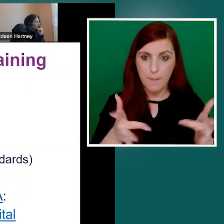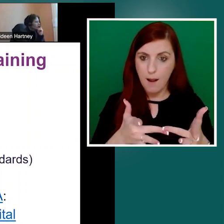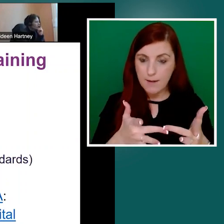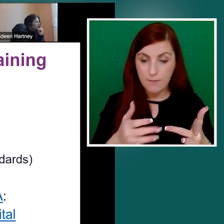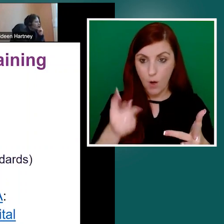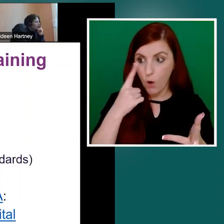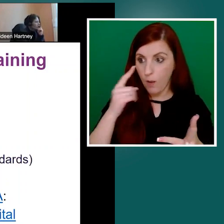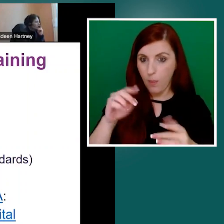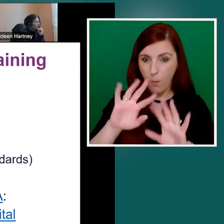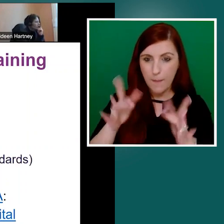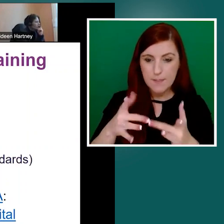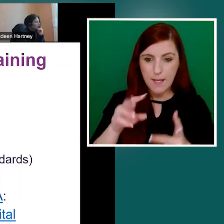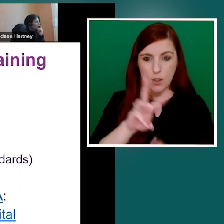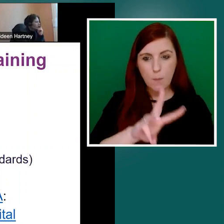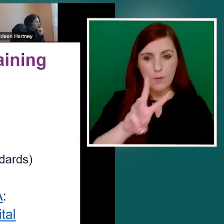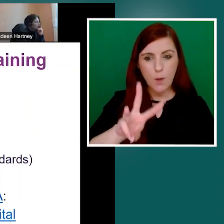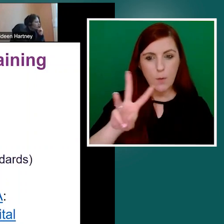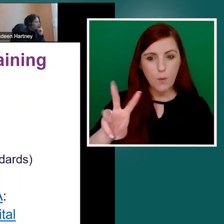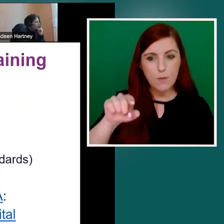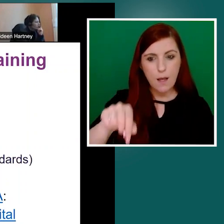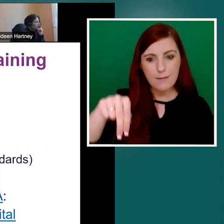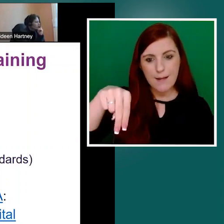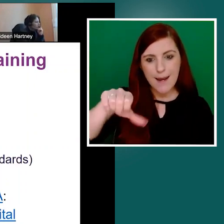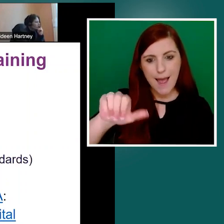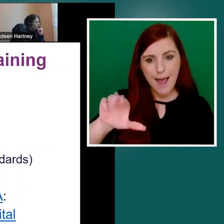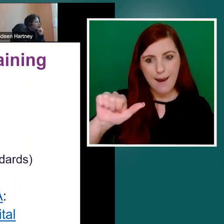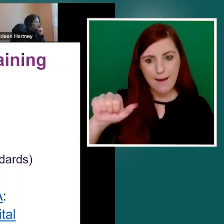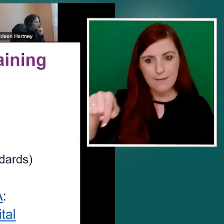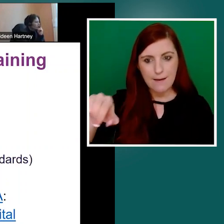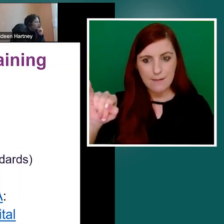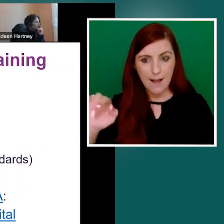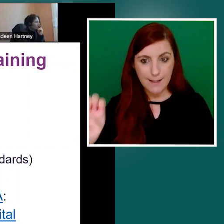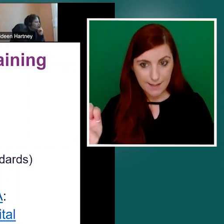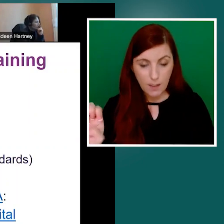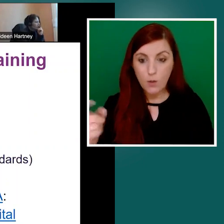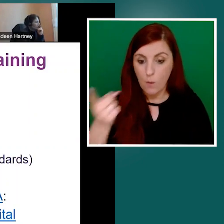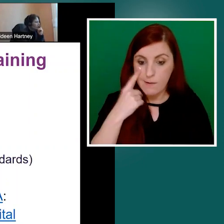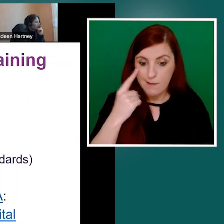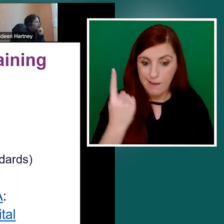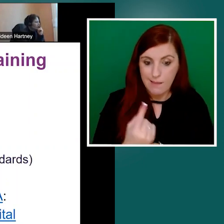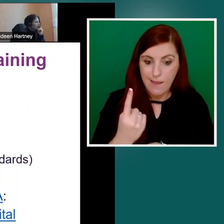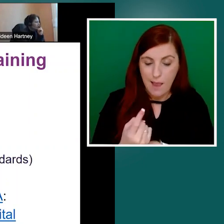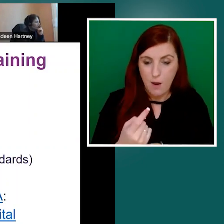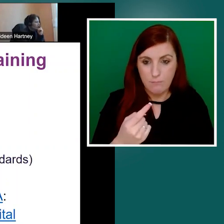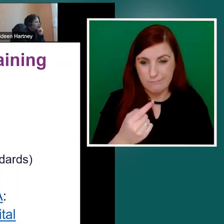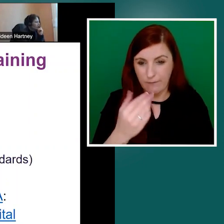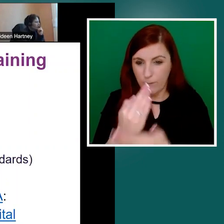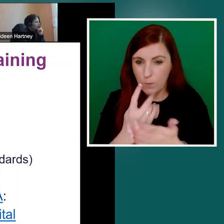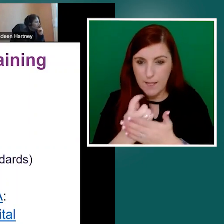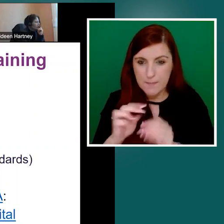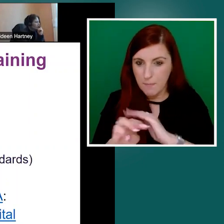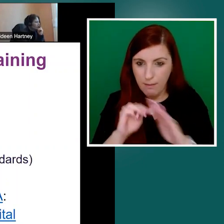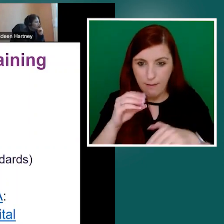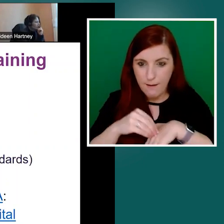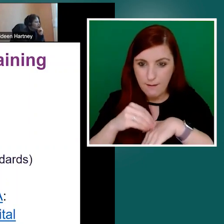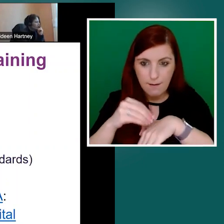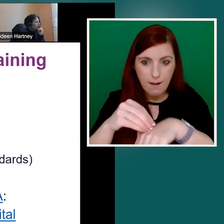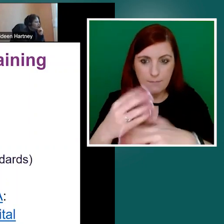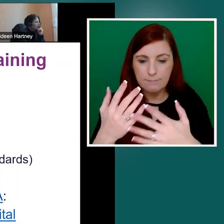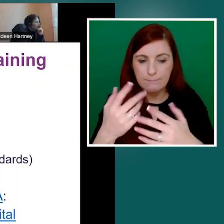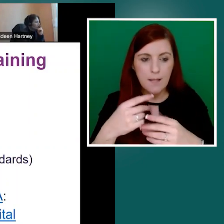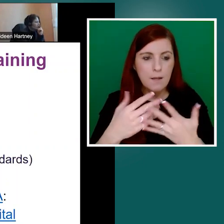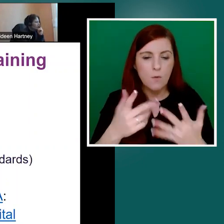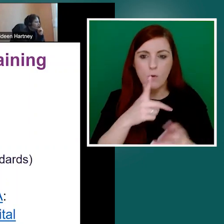and they tend to be offered a couple of times a month. And they cover what we need by unmet needs in Ireland, how you might be able to provide a literacy friendly